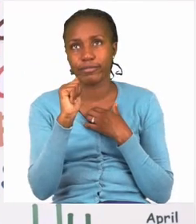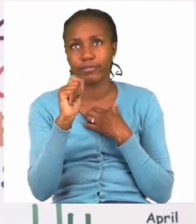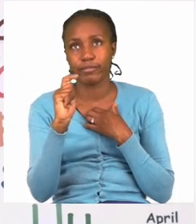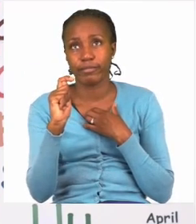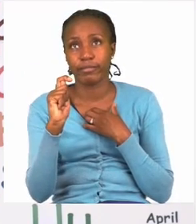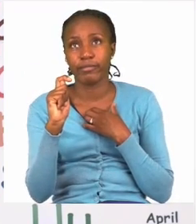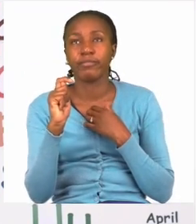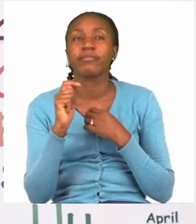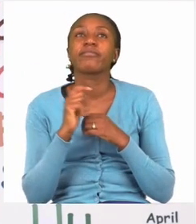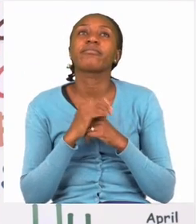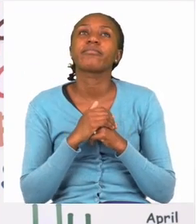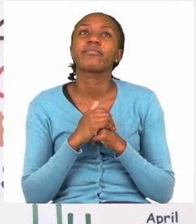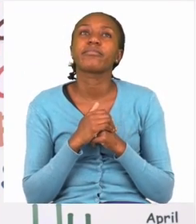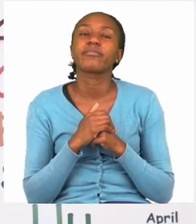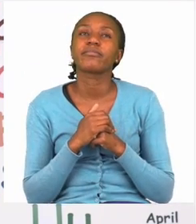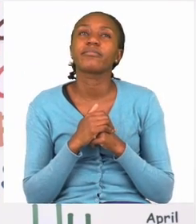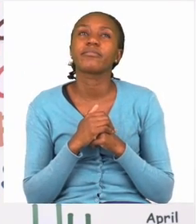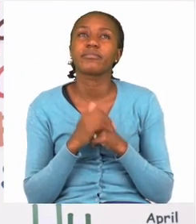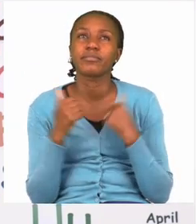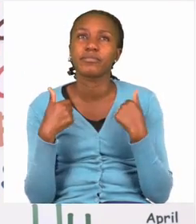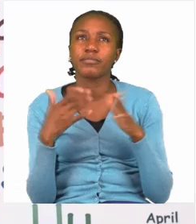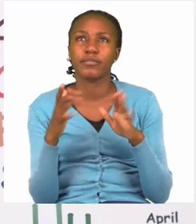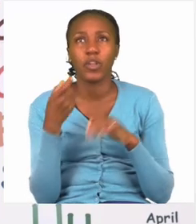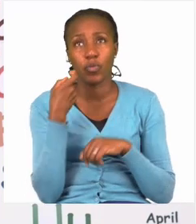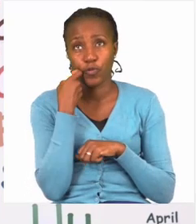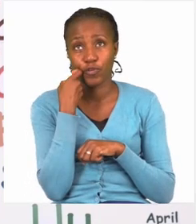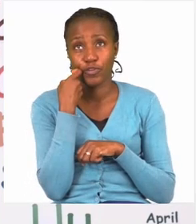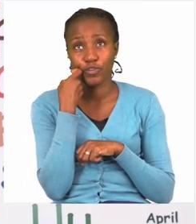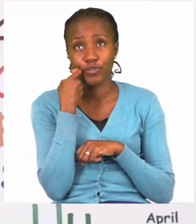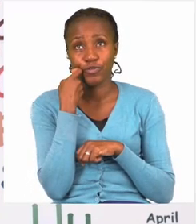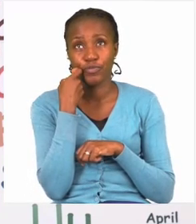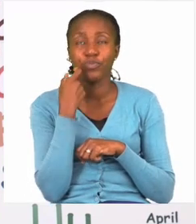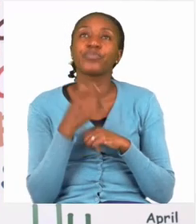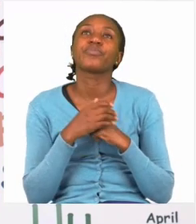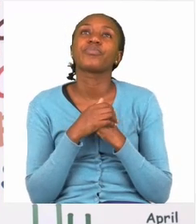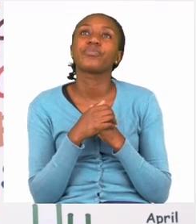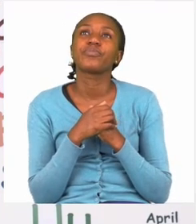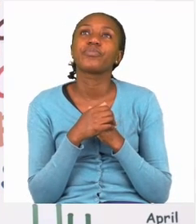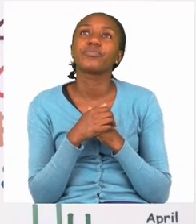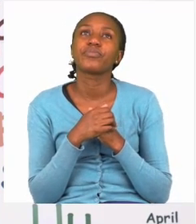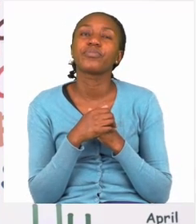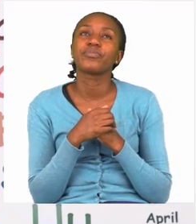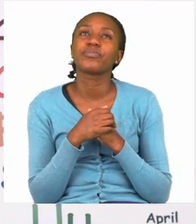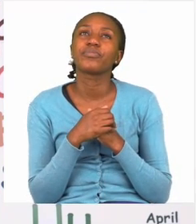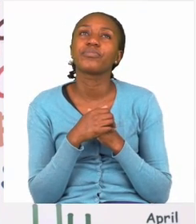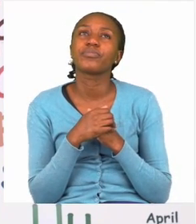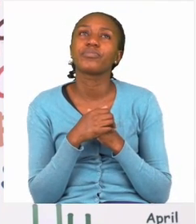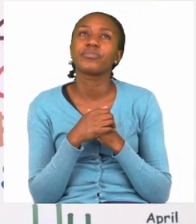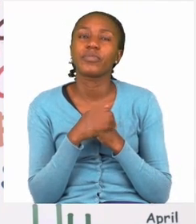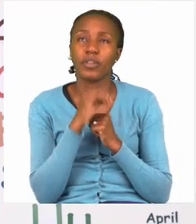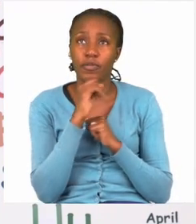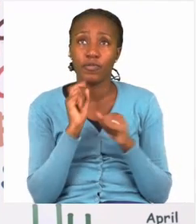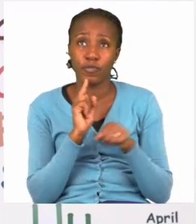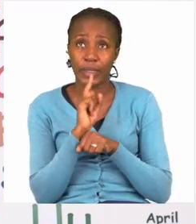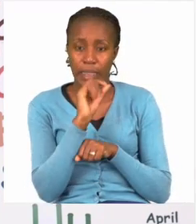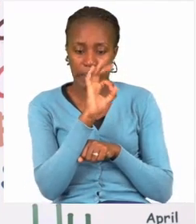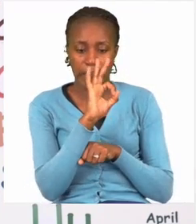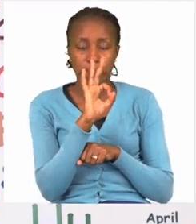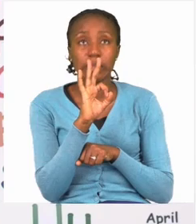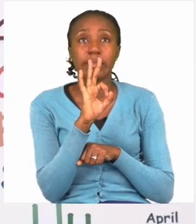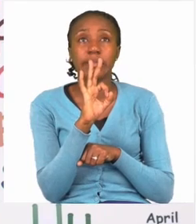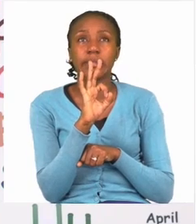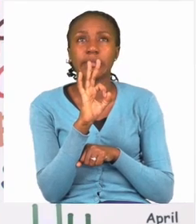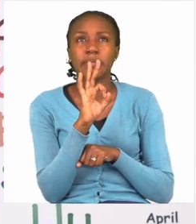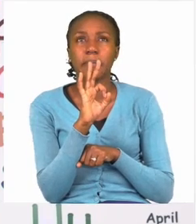Okay, now let's start with the word fish. So here we look at the first letter of the word